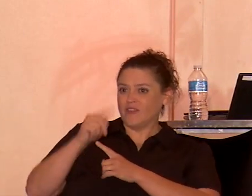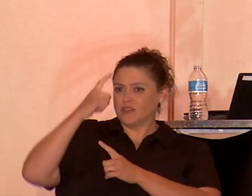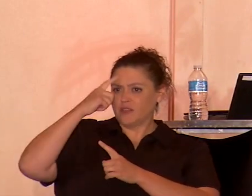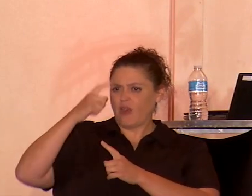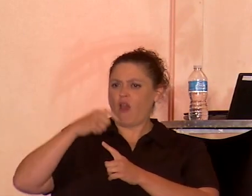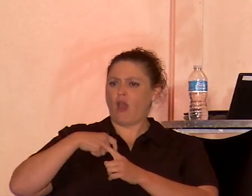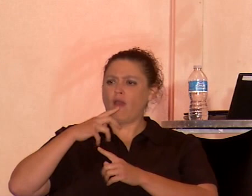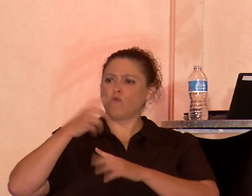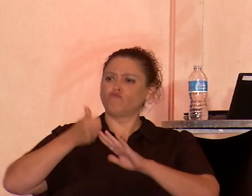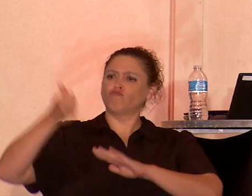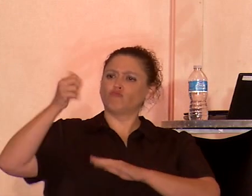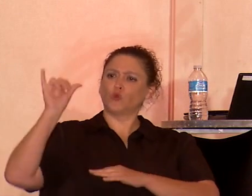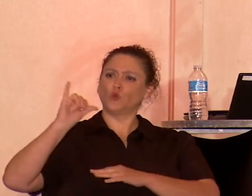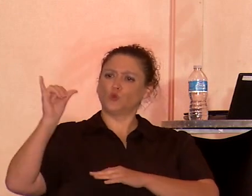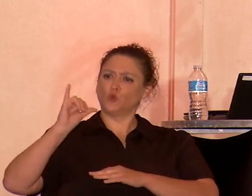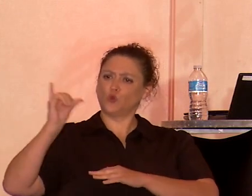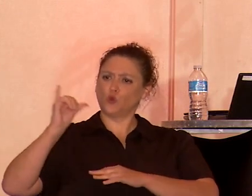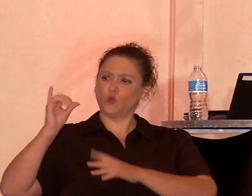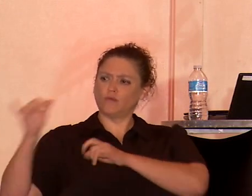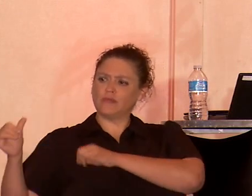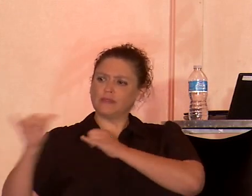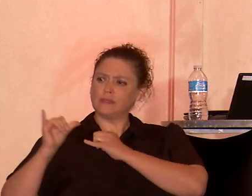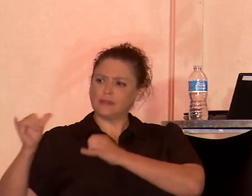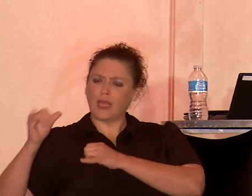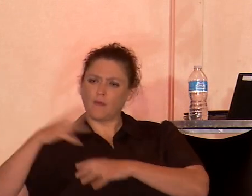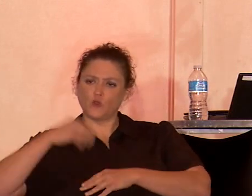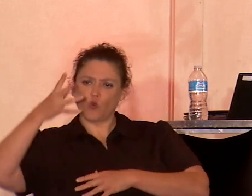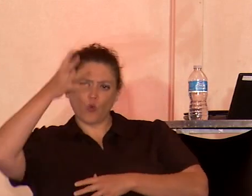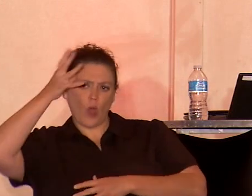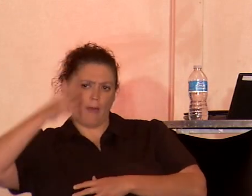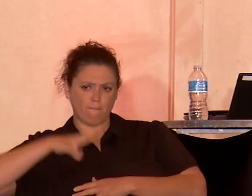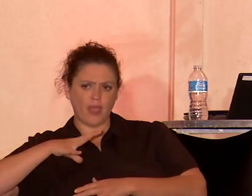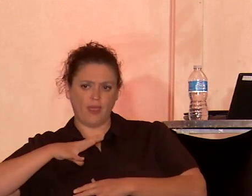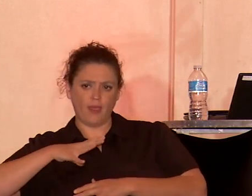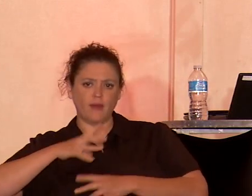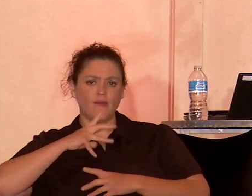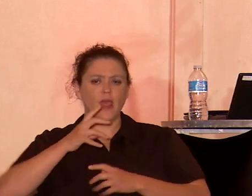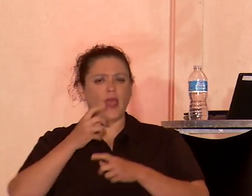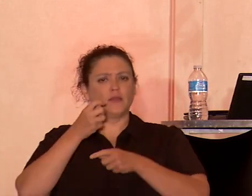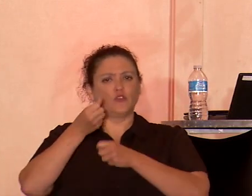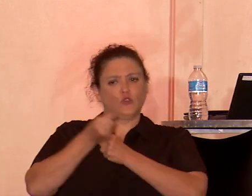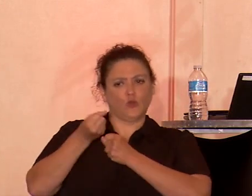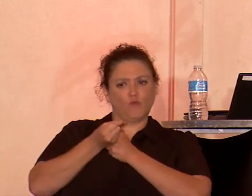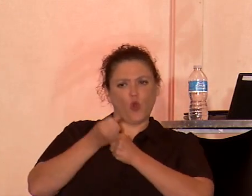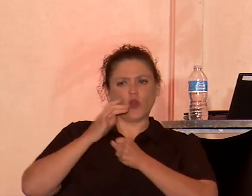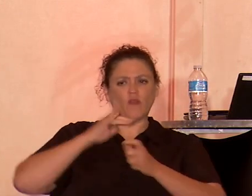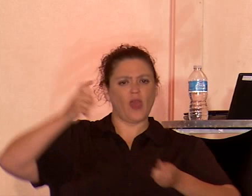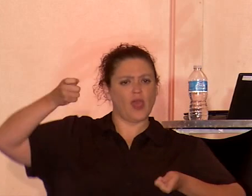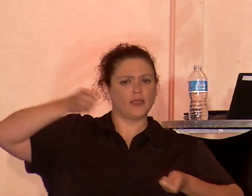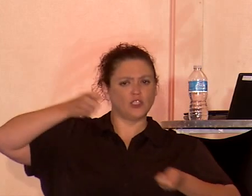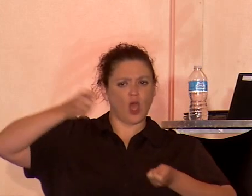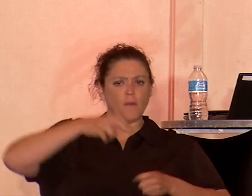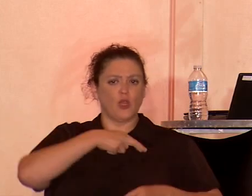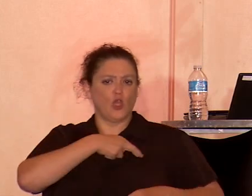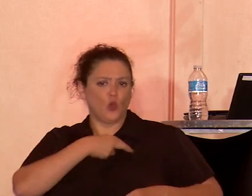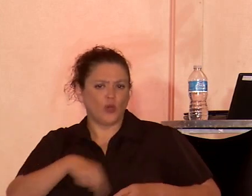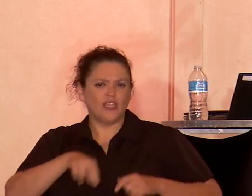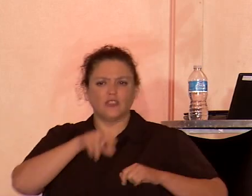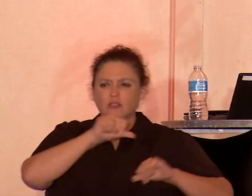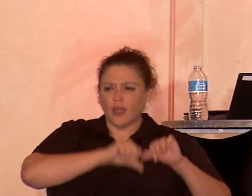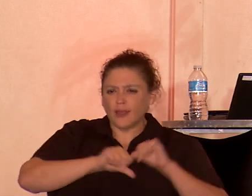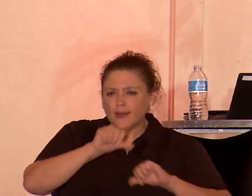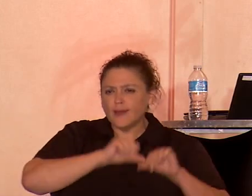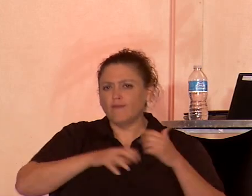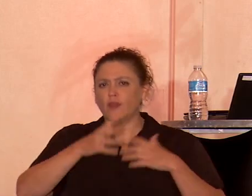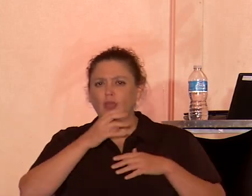as civilized women contributing to and reinforcing dominant religious, scientific, and cultural ideologies